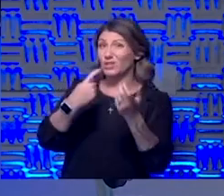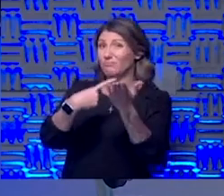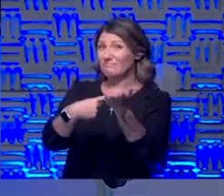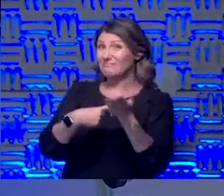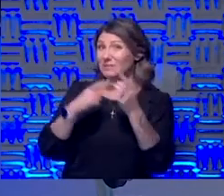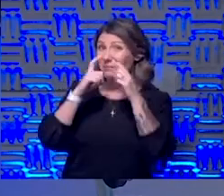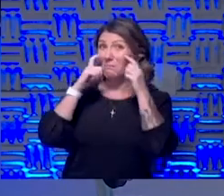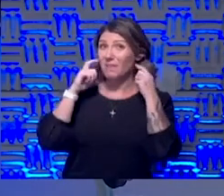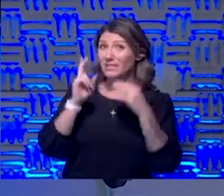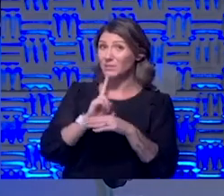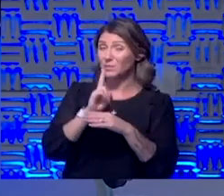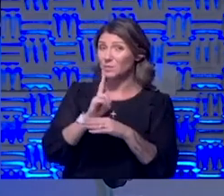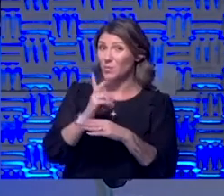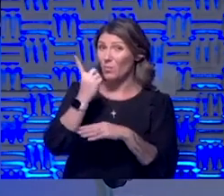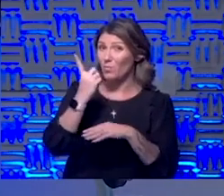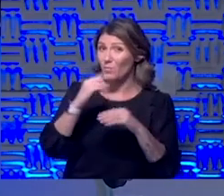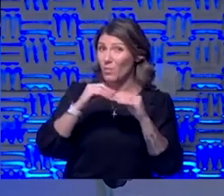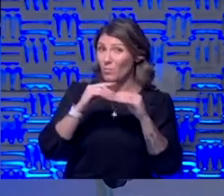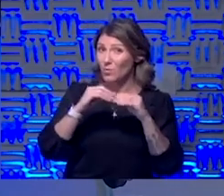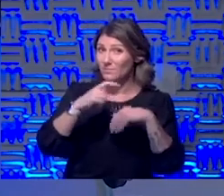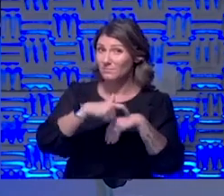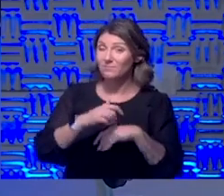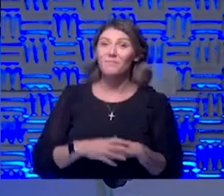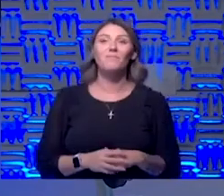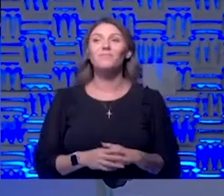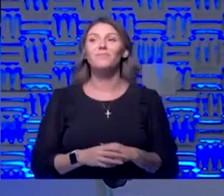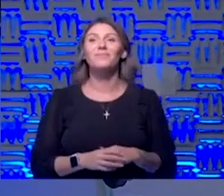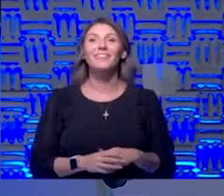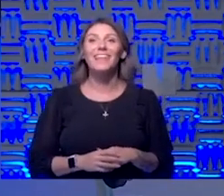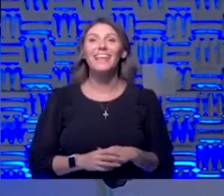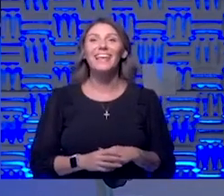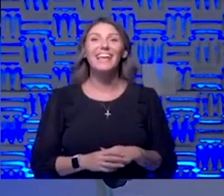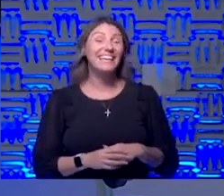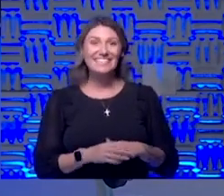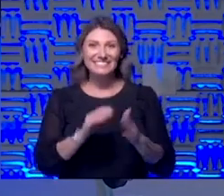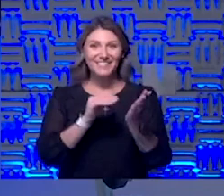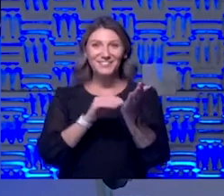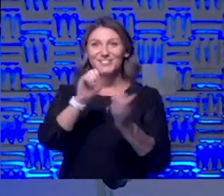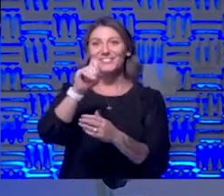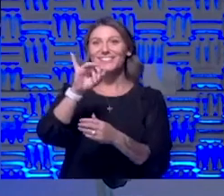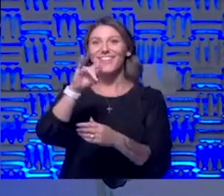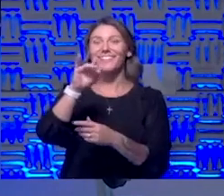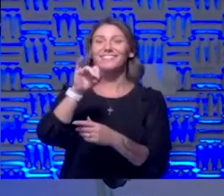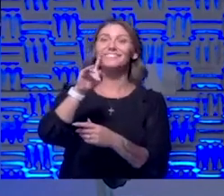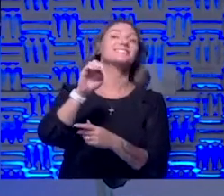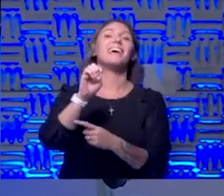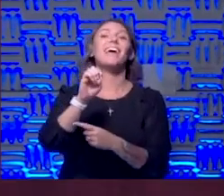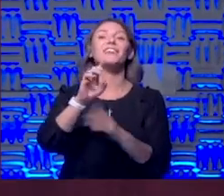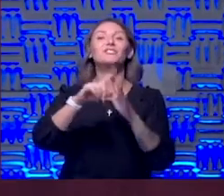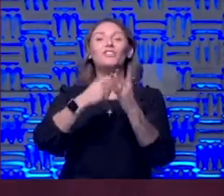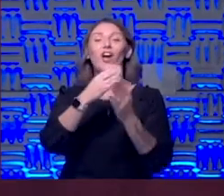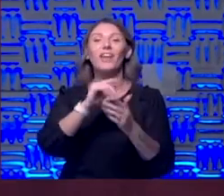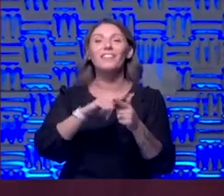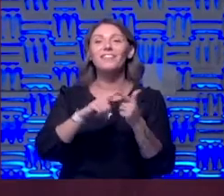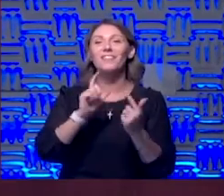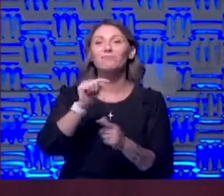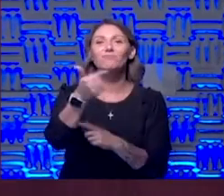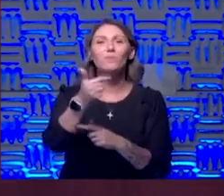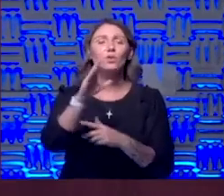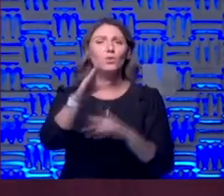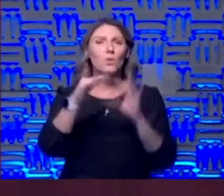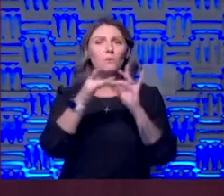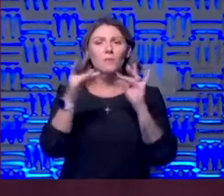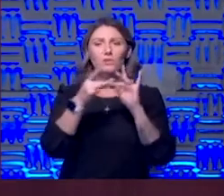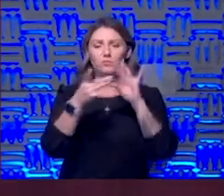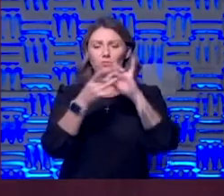sign off today yeah i'll let dr salte okay we'll have salte start it's all you okay what is your